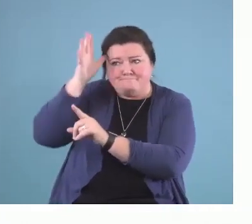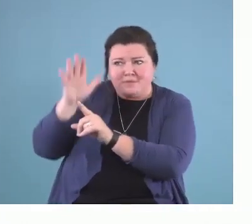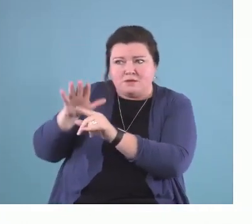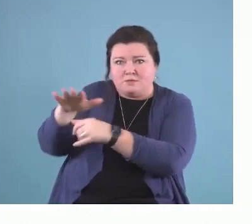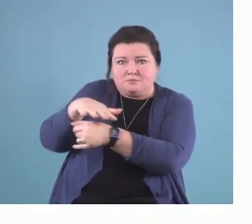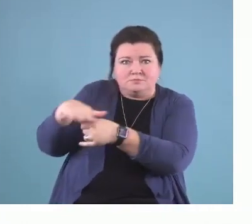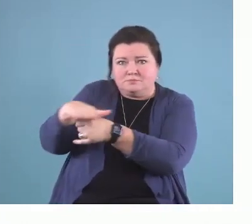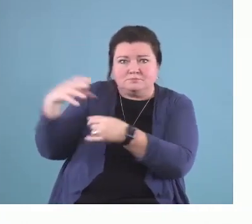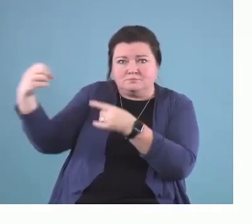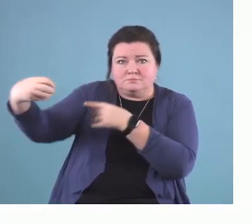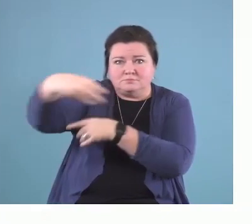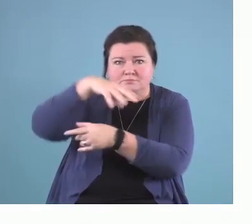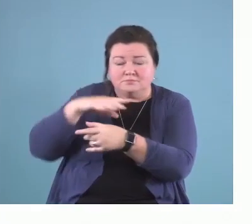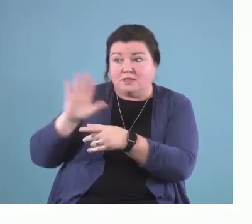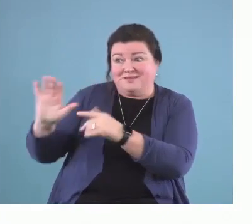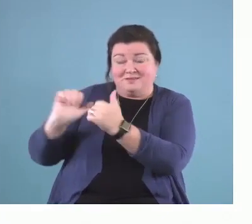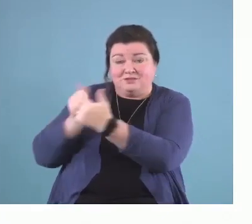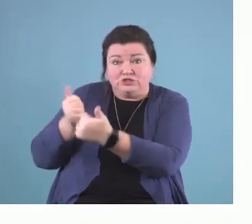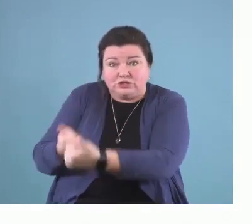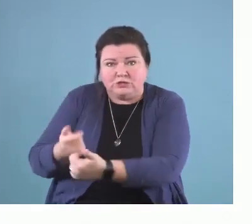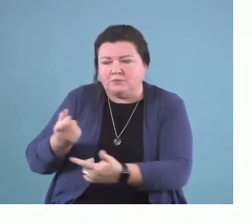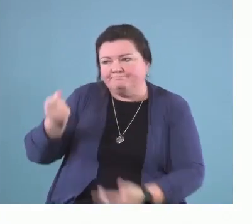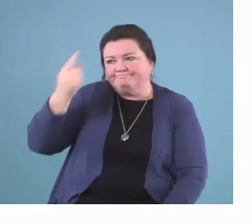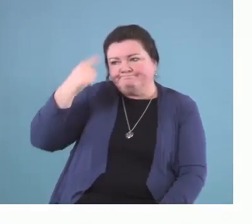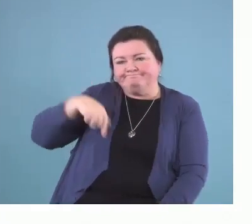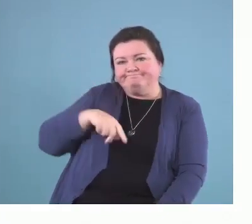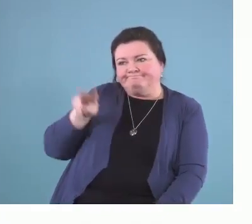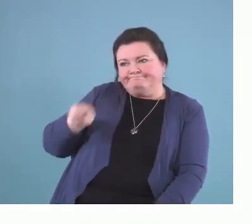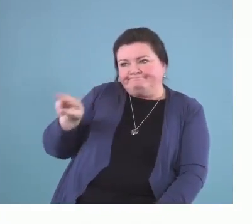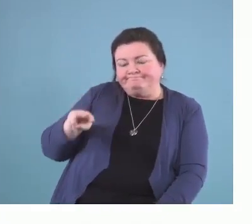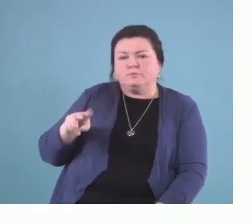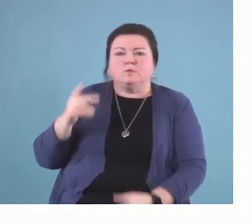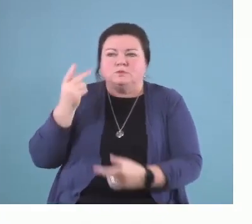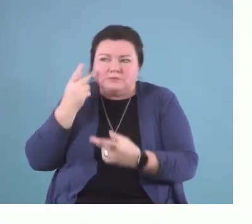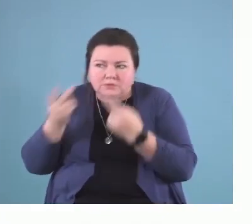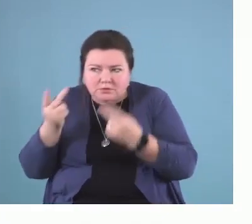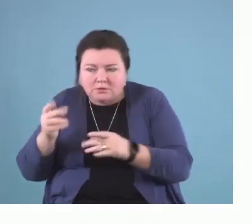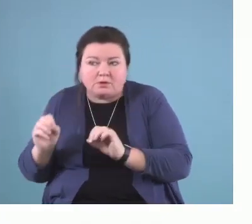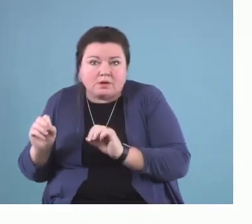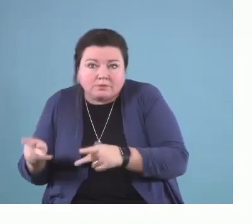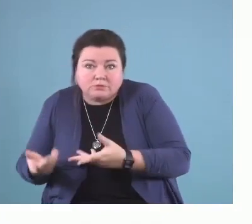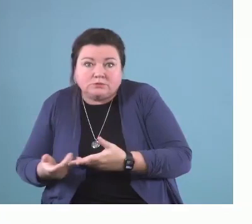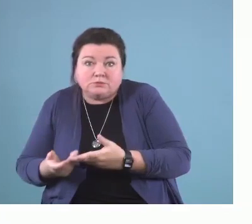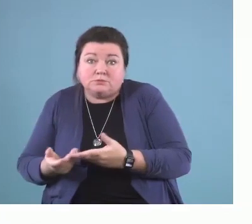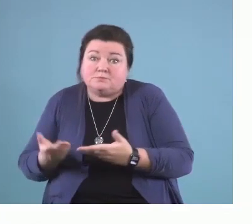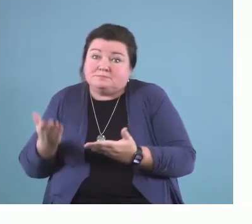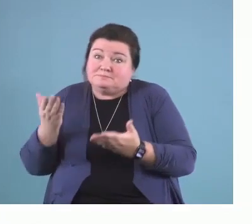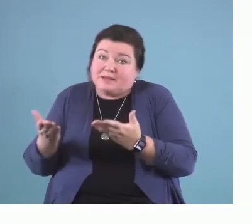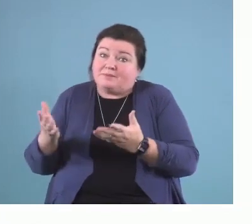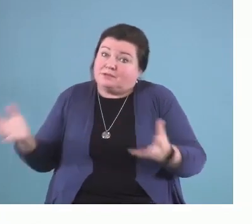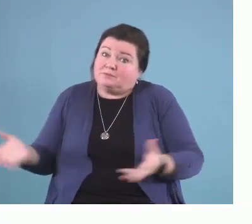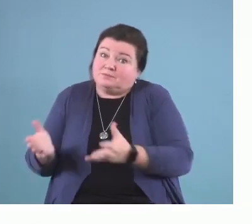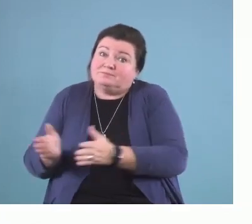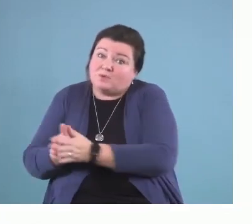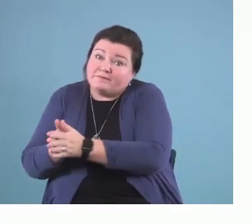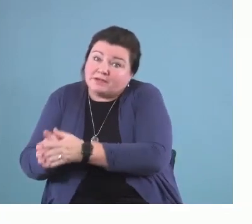the challenges that they're facing in regards to opportunity, and sometimes, you know, motivation, in